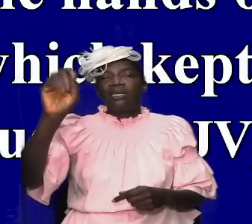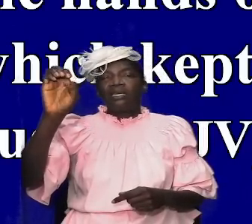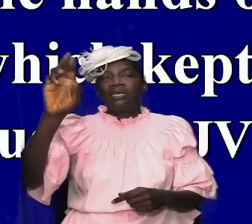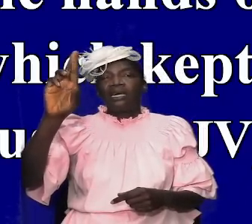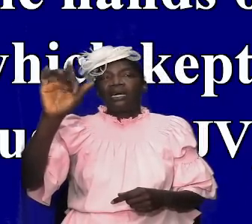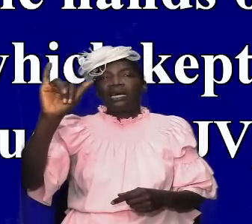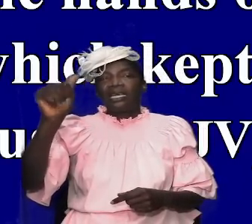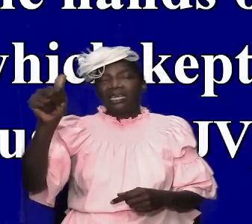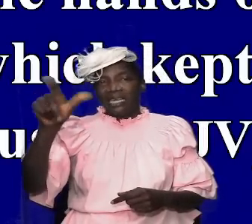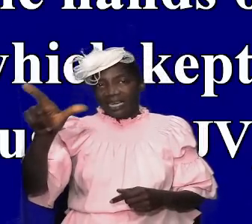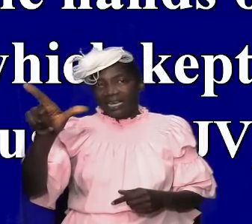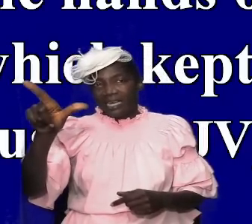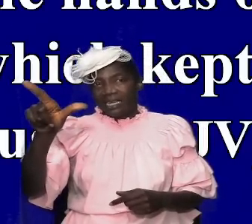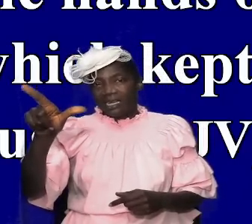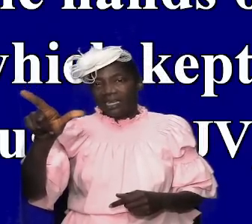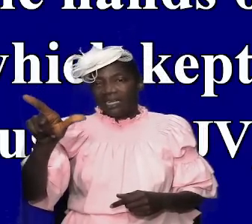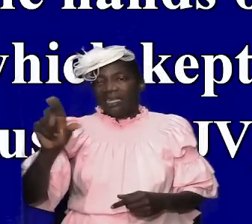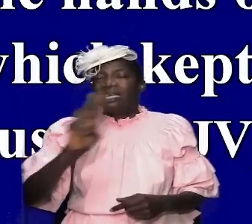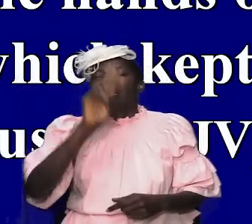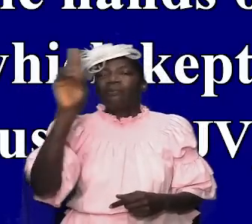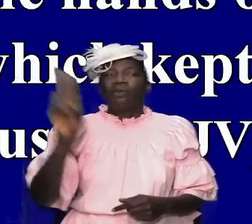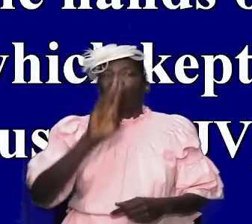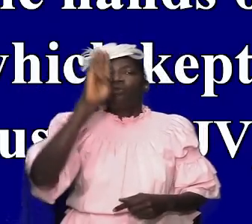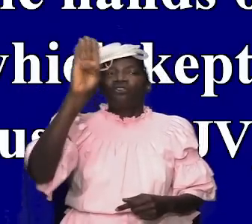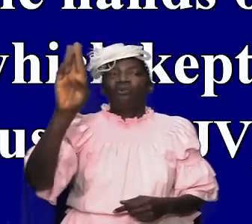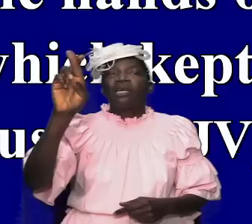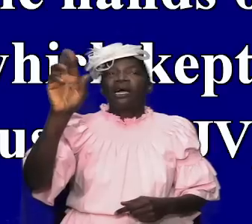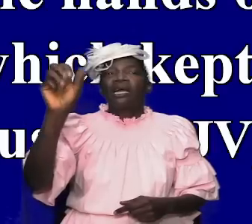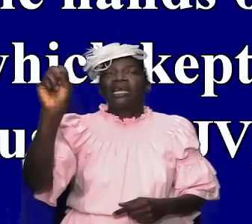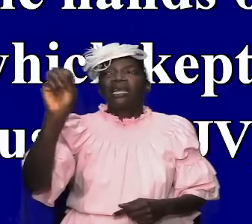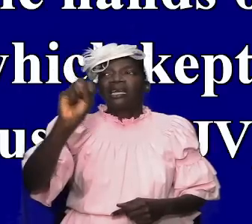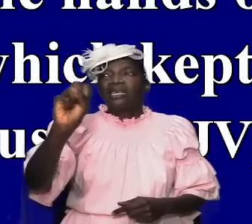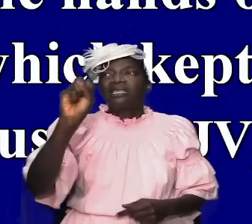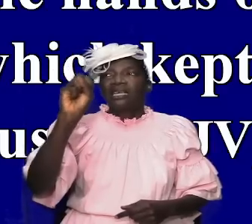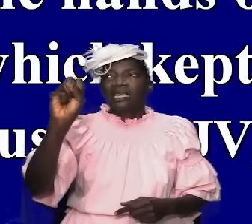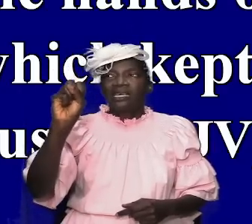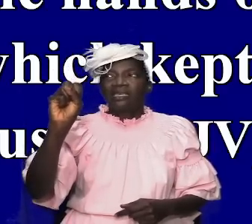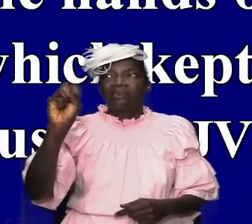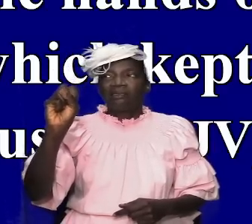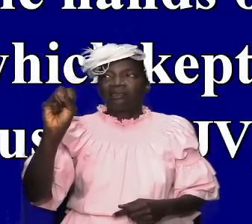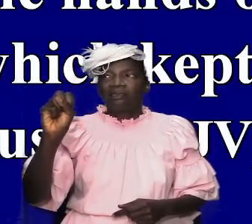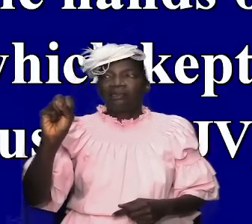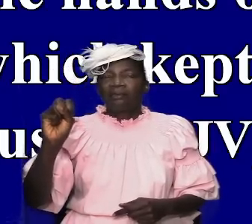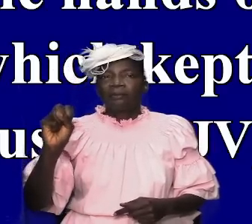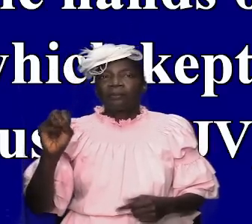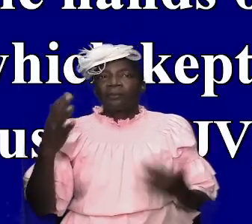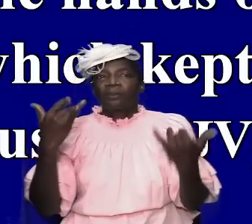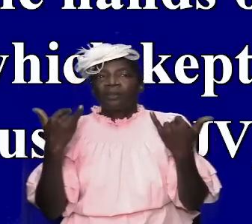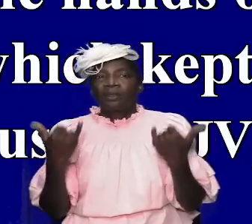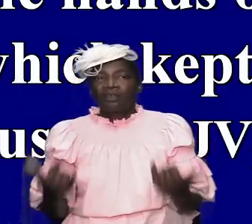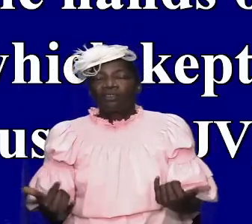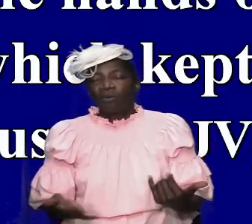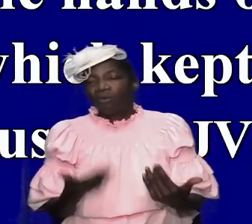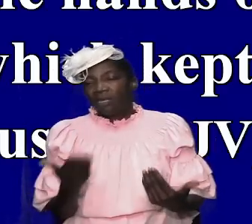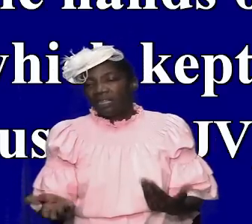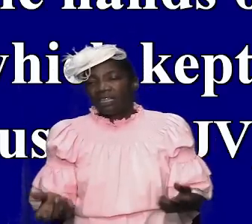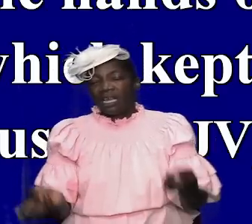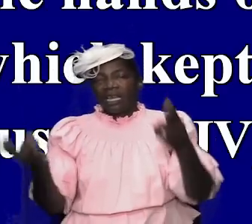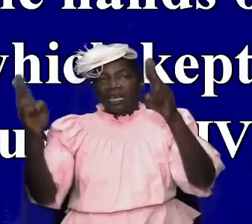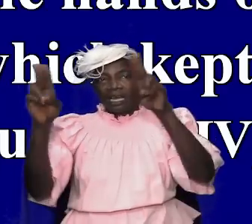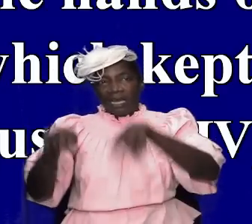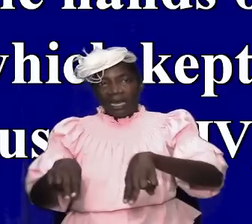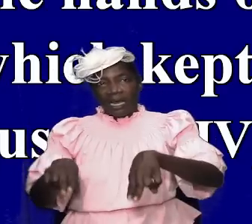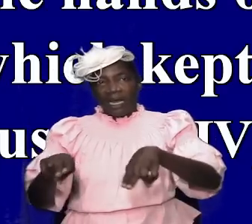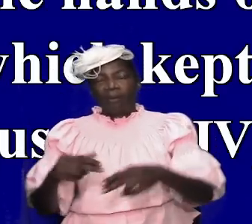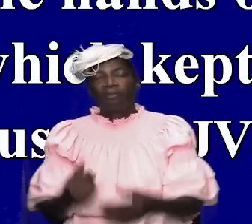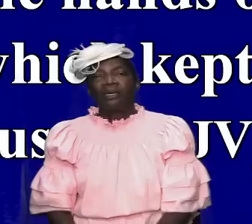the guard and they used brass this is how the thing degenerated this is how